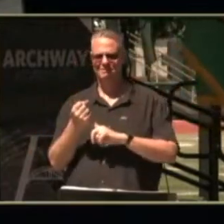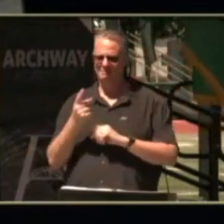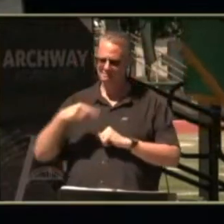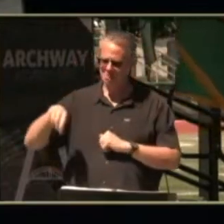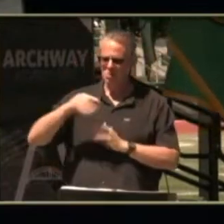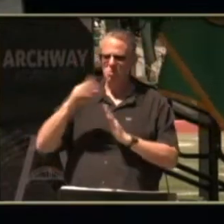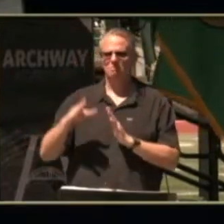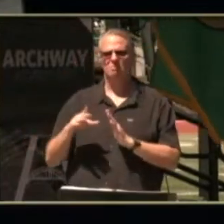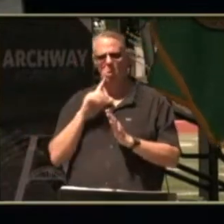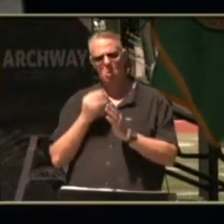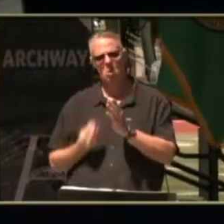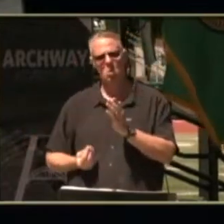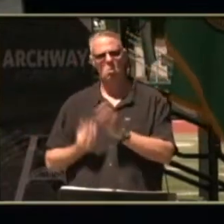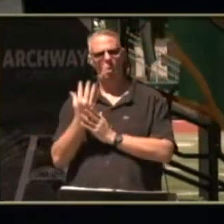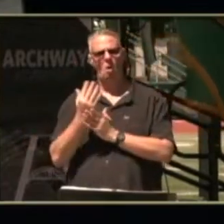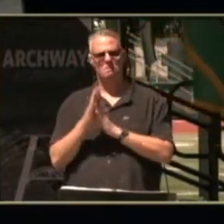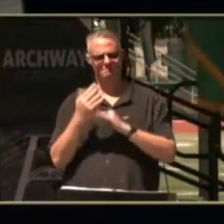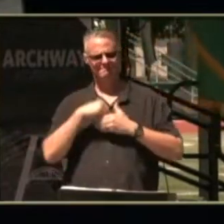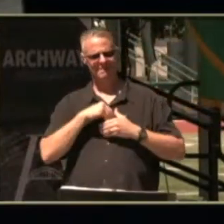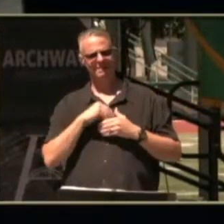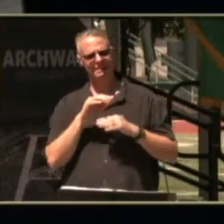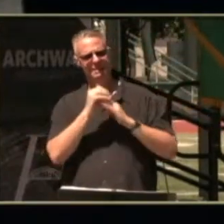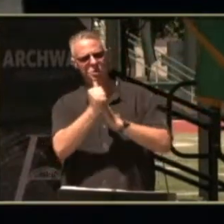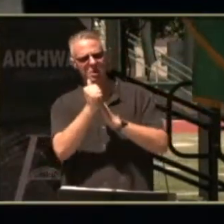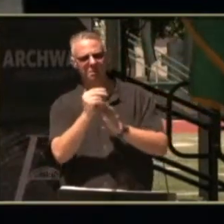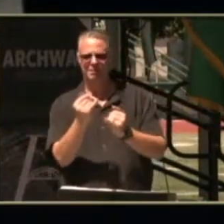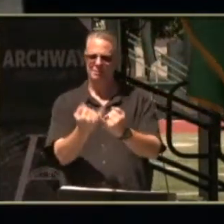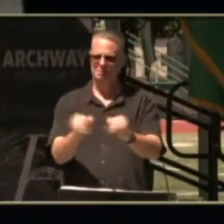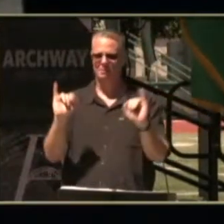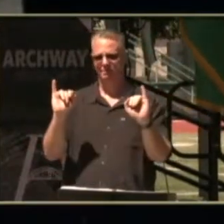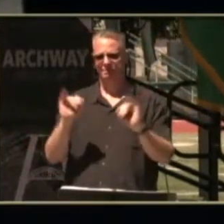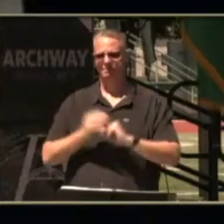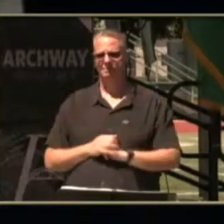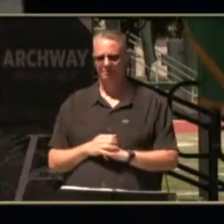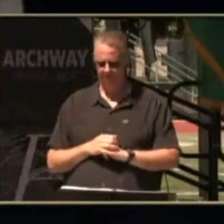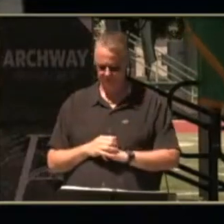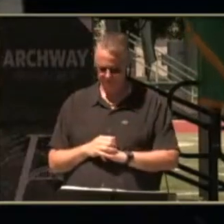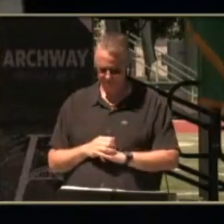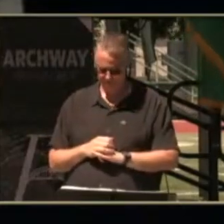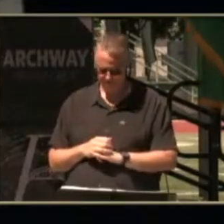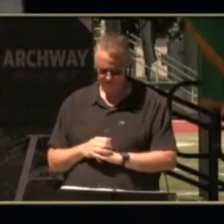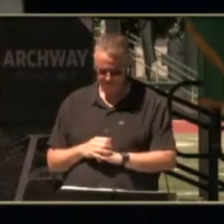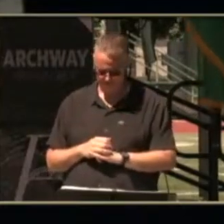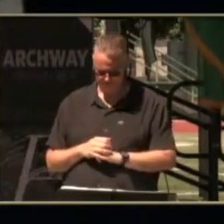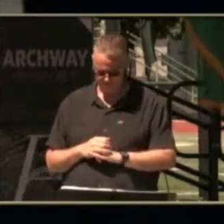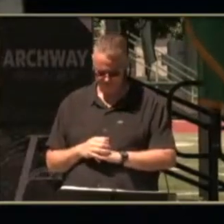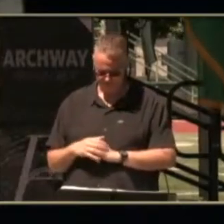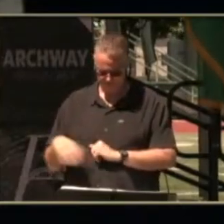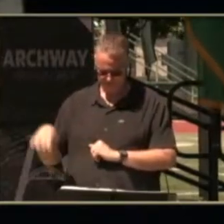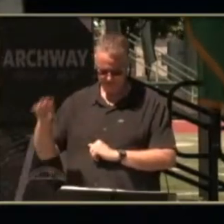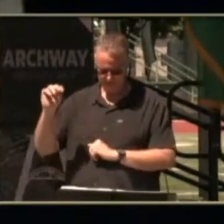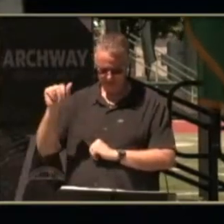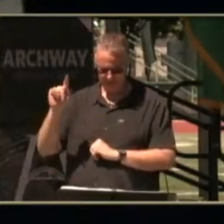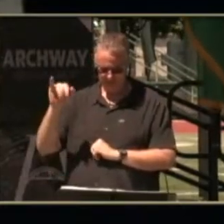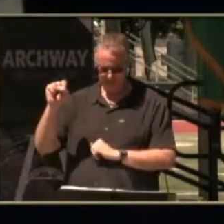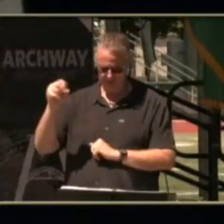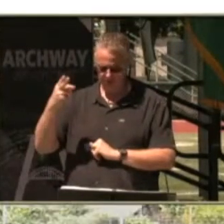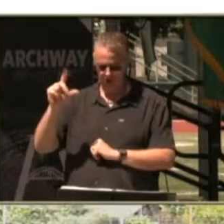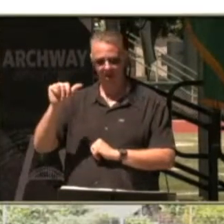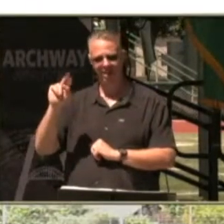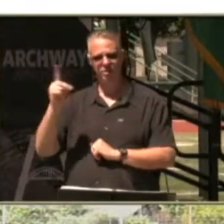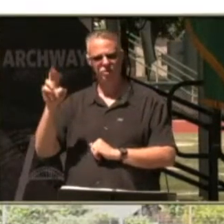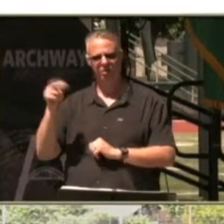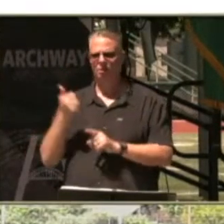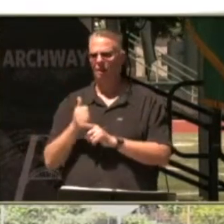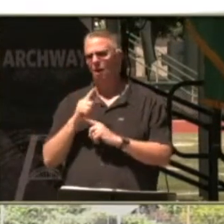these students have grown in their leadership and independence matias hollander matias has a great sense of humor and